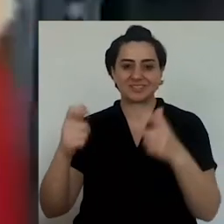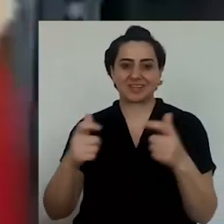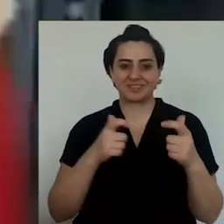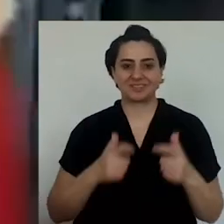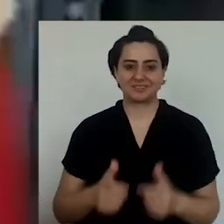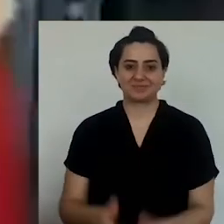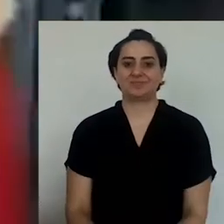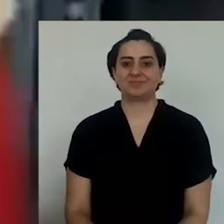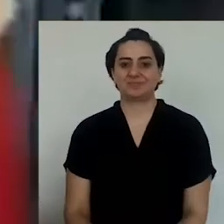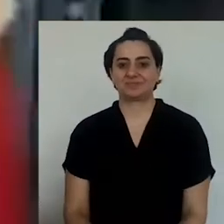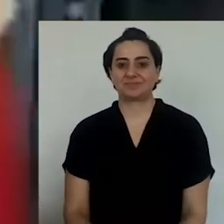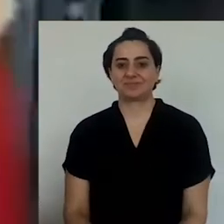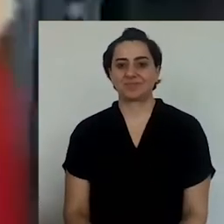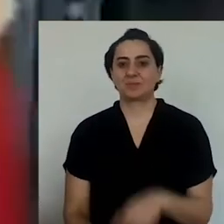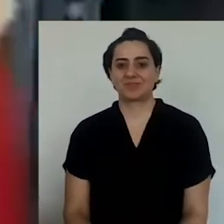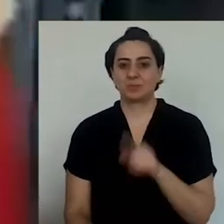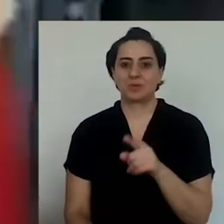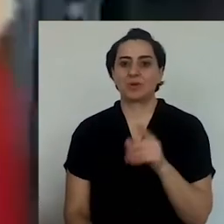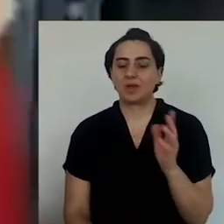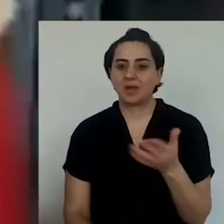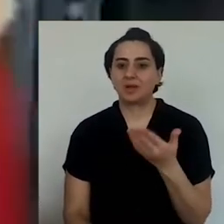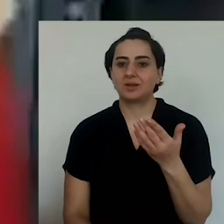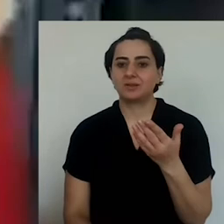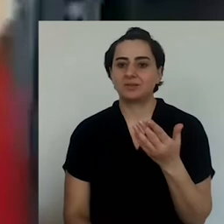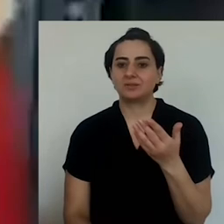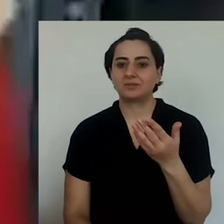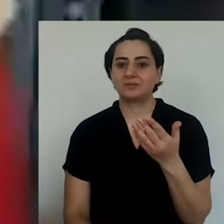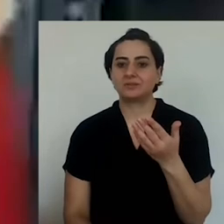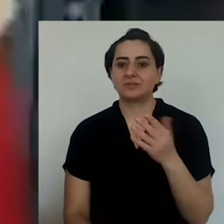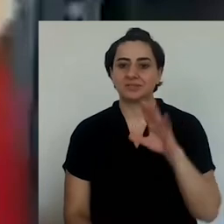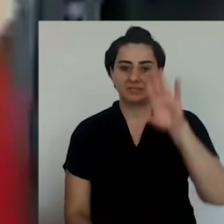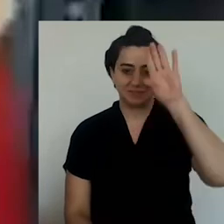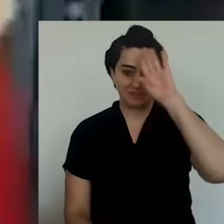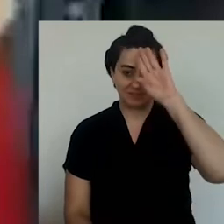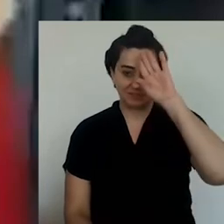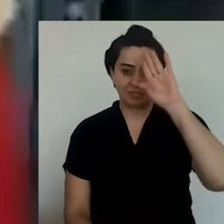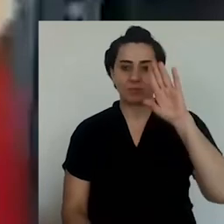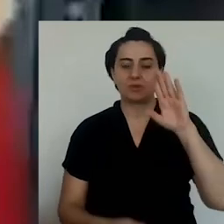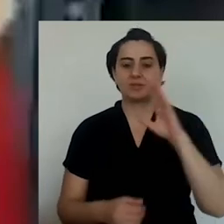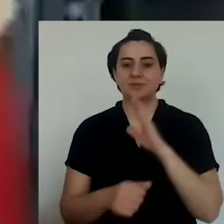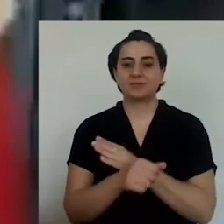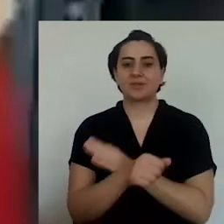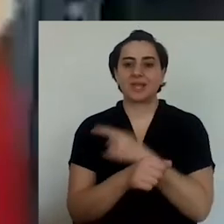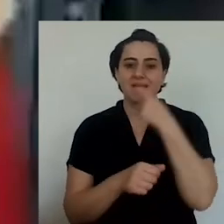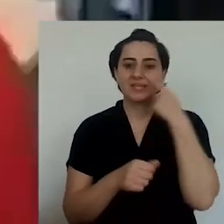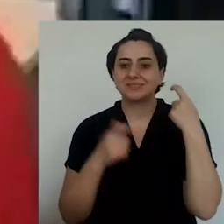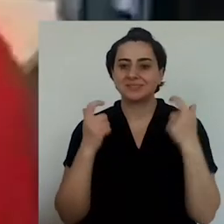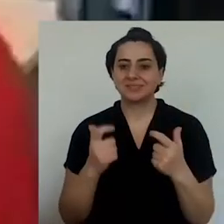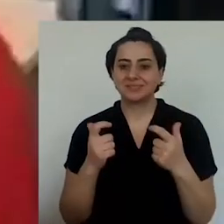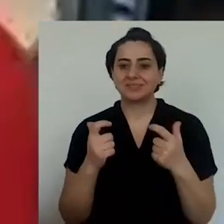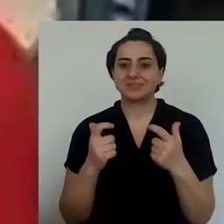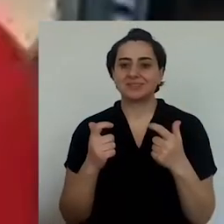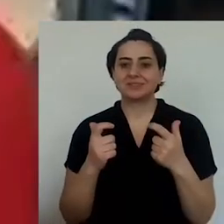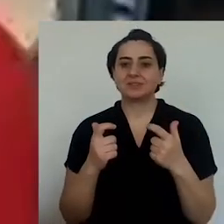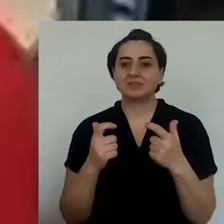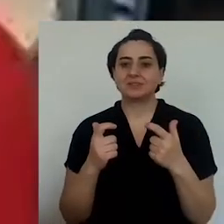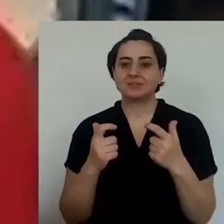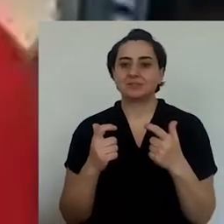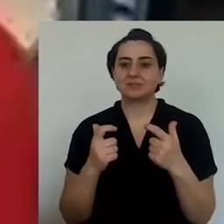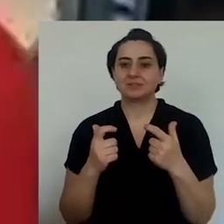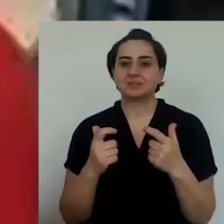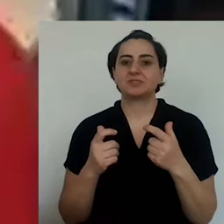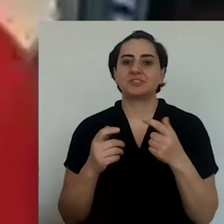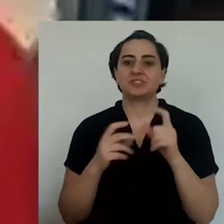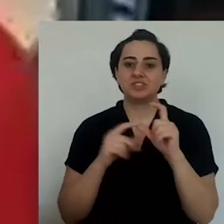streets, my favorite view was places where Roma sold flowers. In fact, in Istanbul's